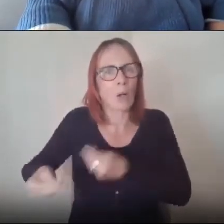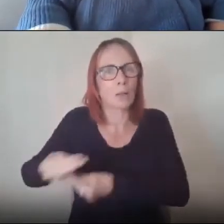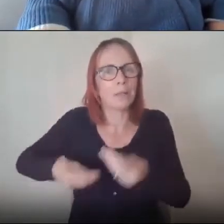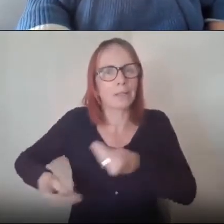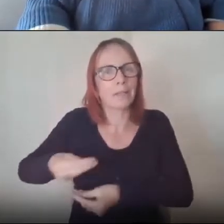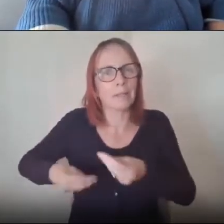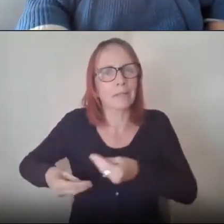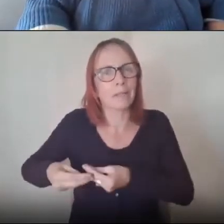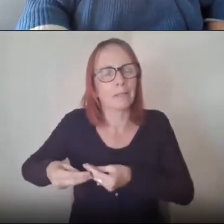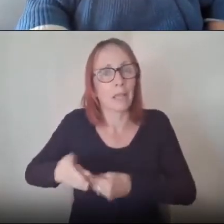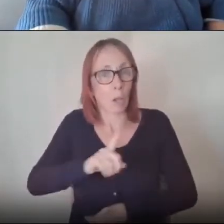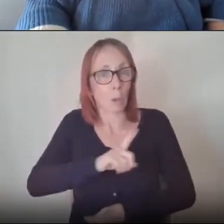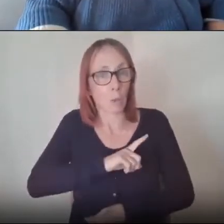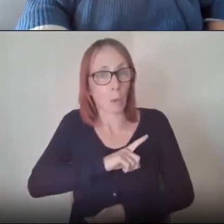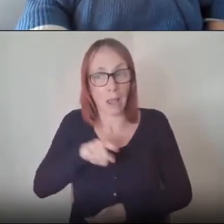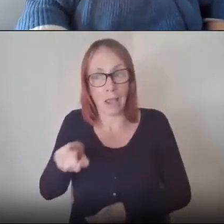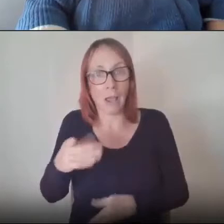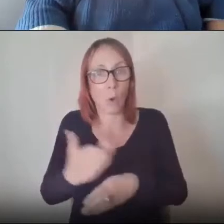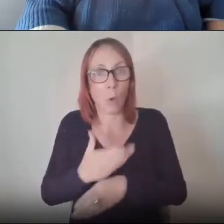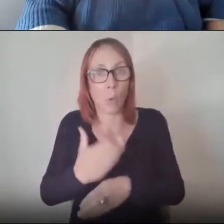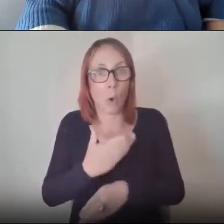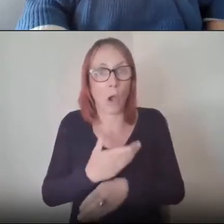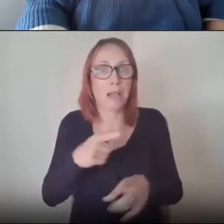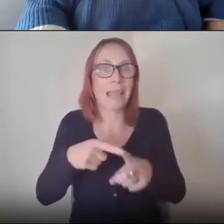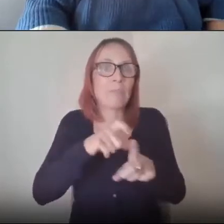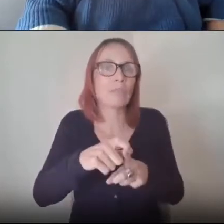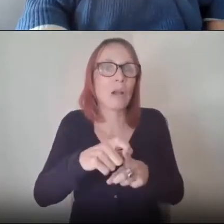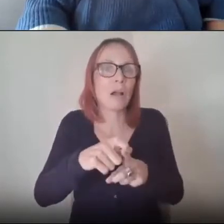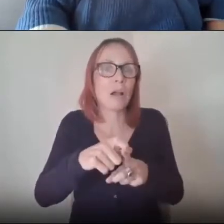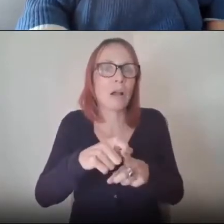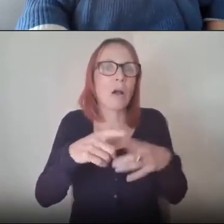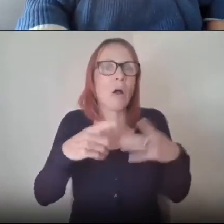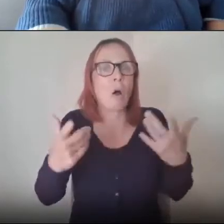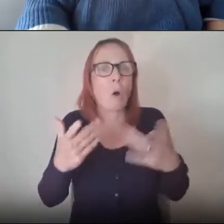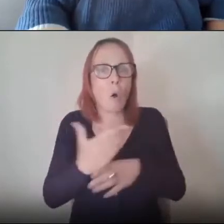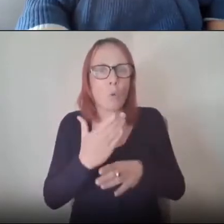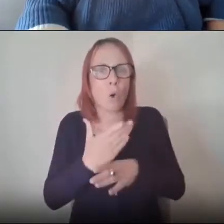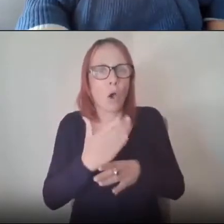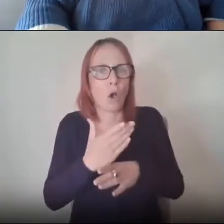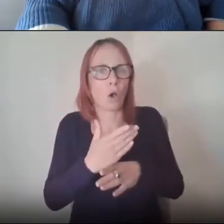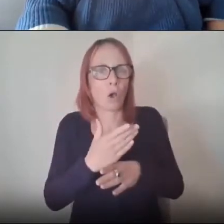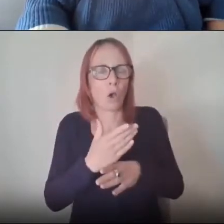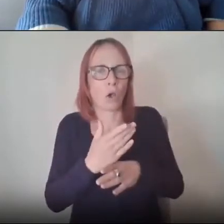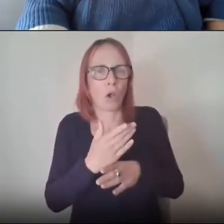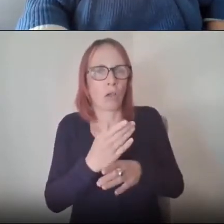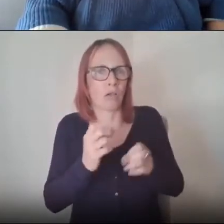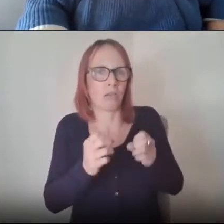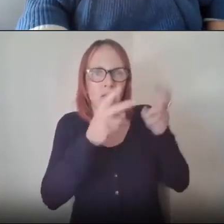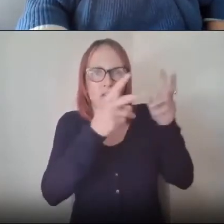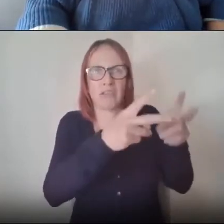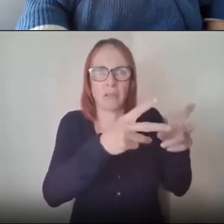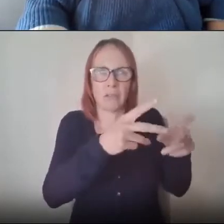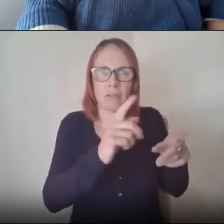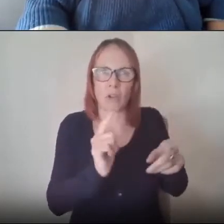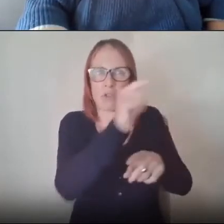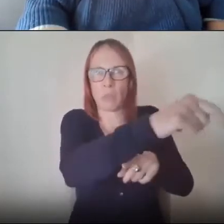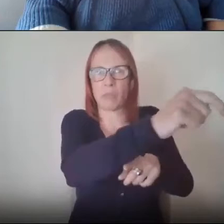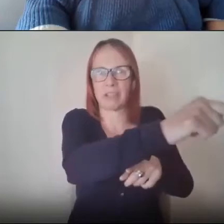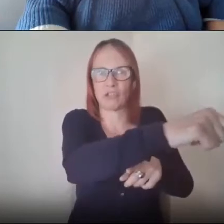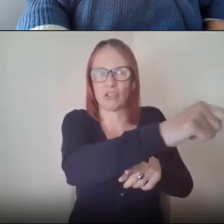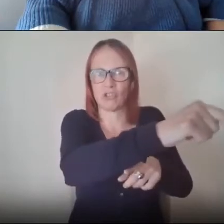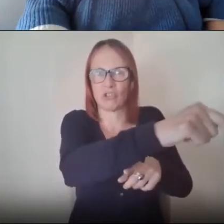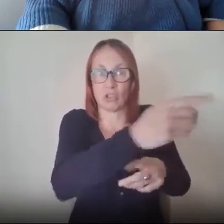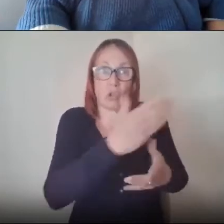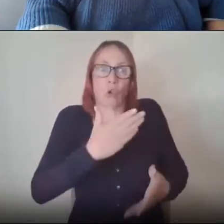they're taking up work in edinburgh or across the bridge because that's where they would really